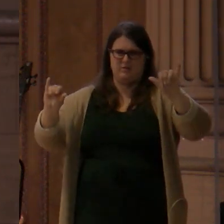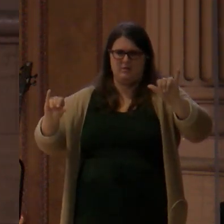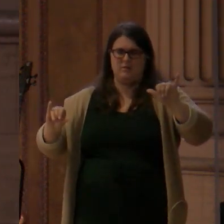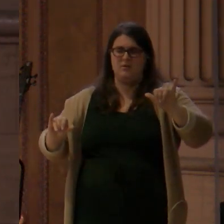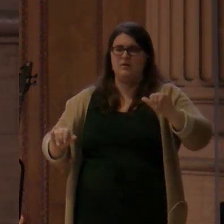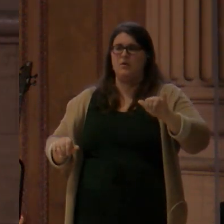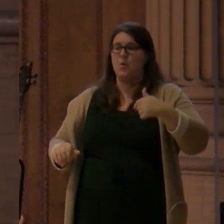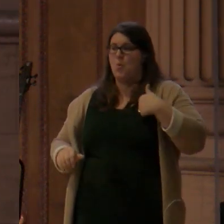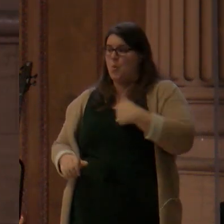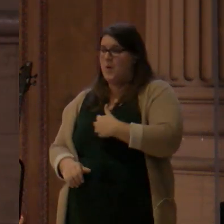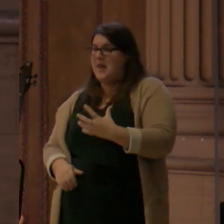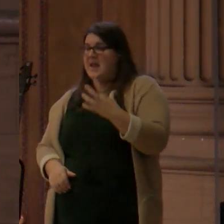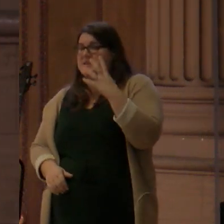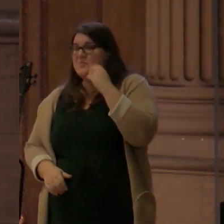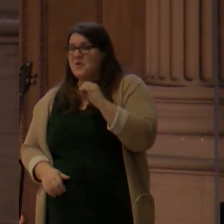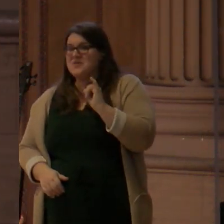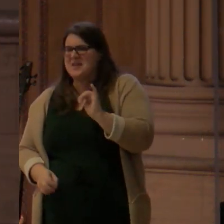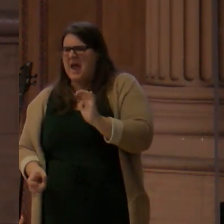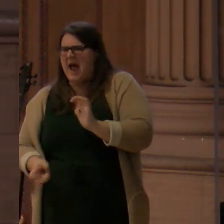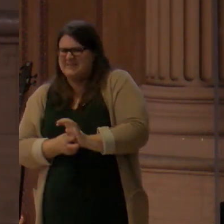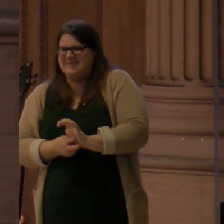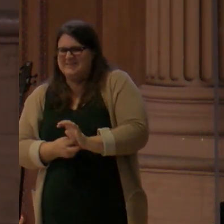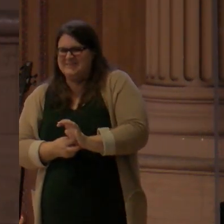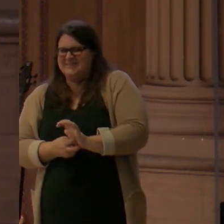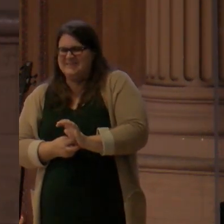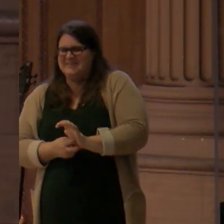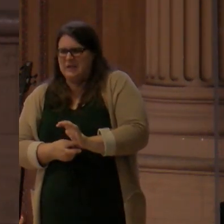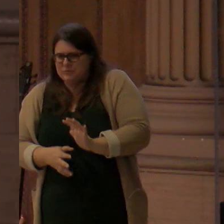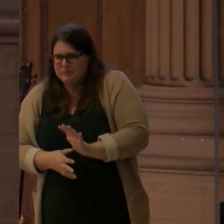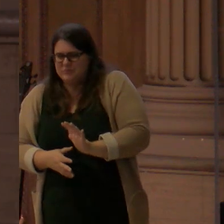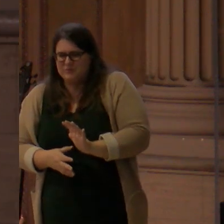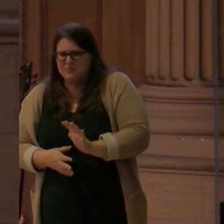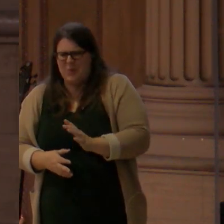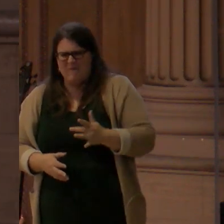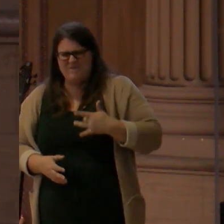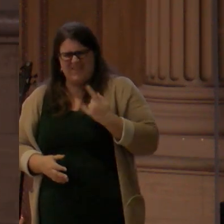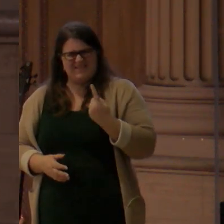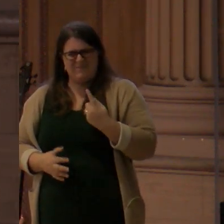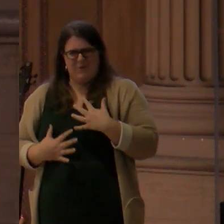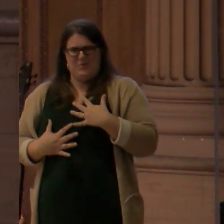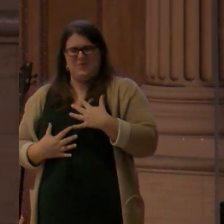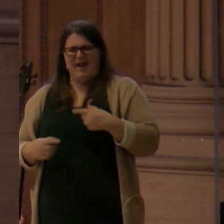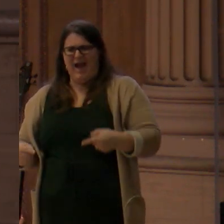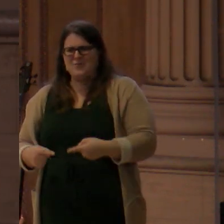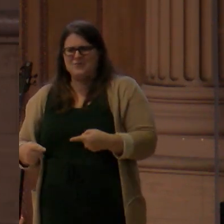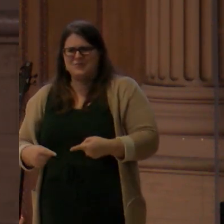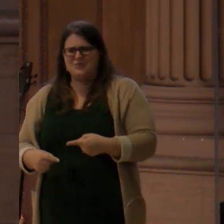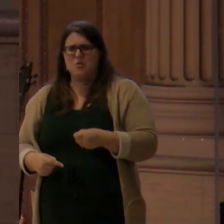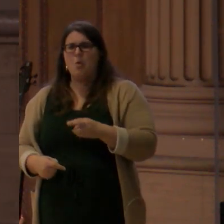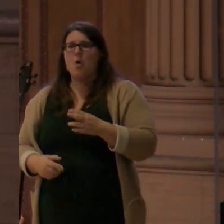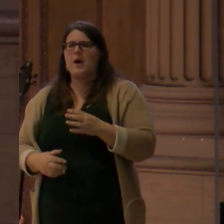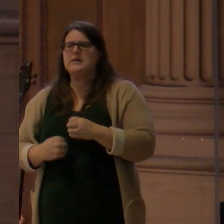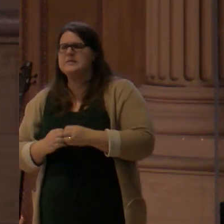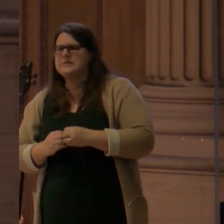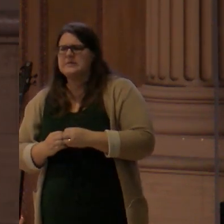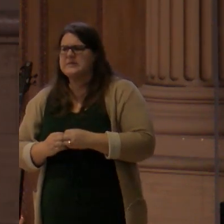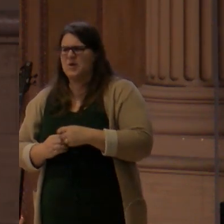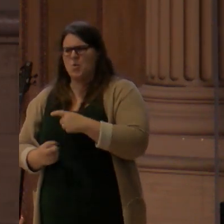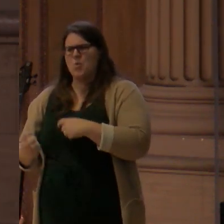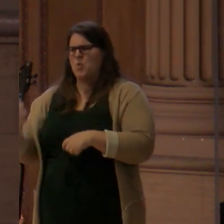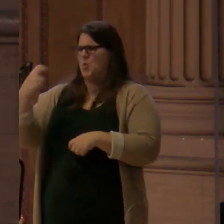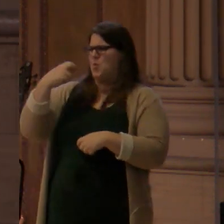And so when you feel the stinging bites of the serpent at your heels, like when you're tempted to believe His lies,